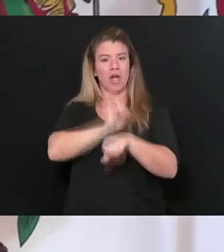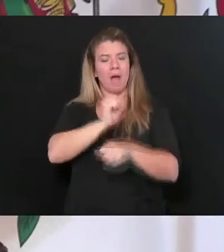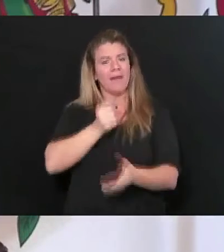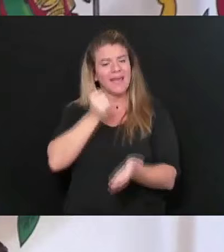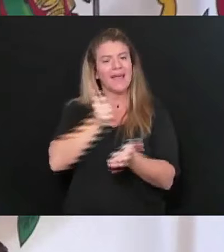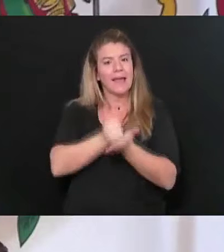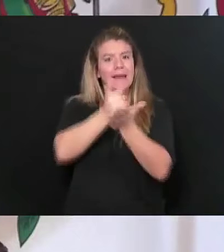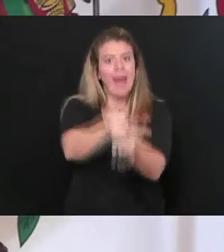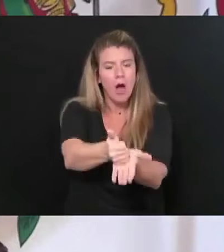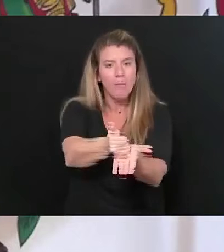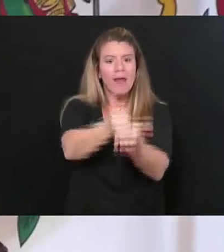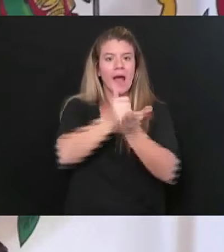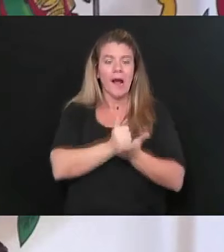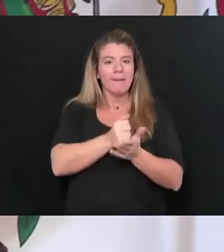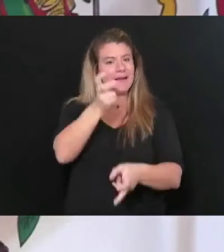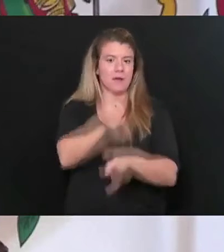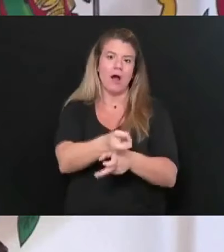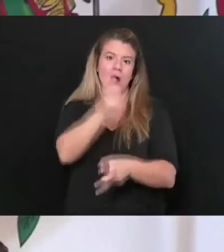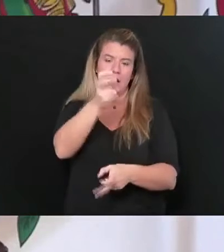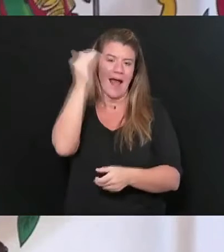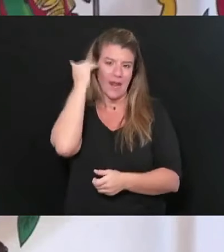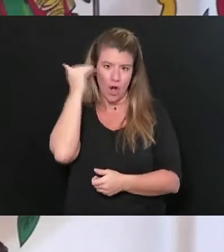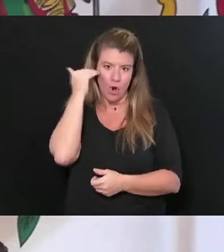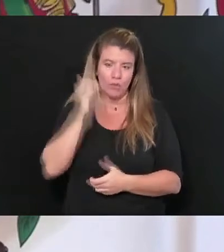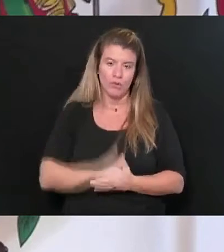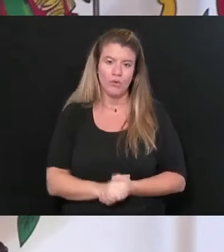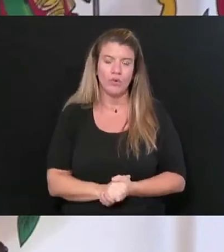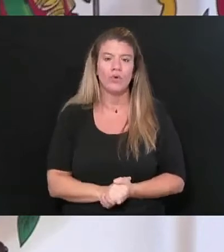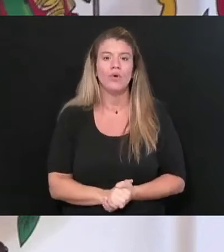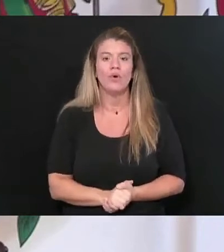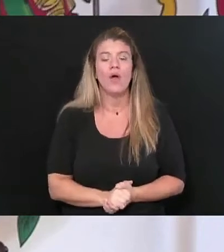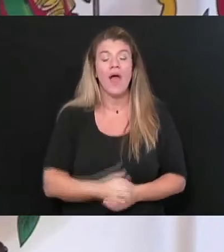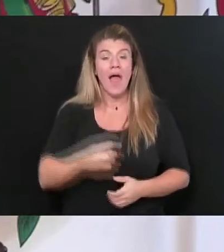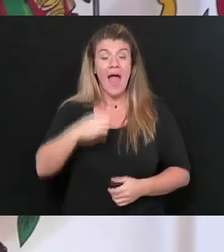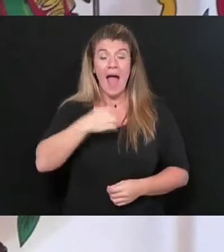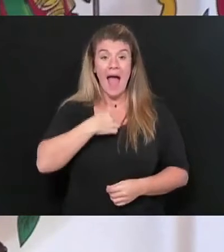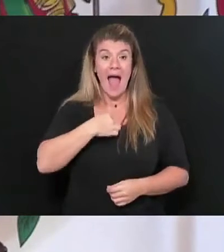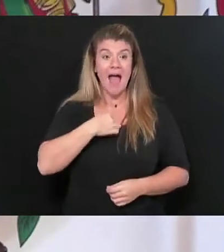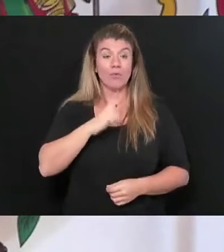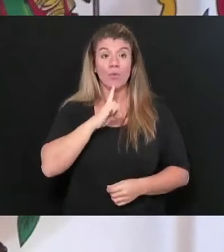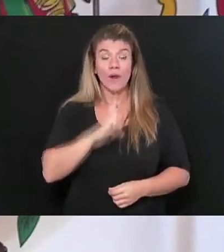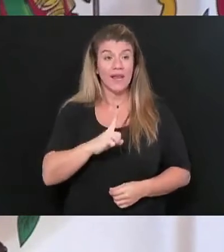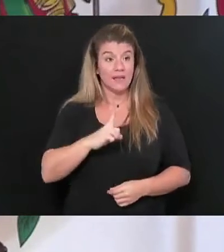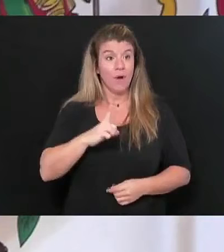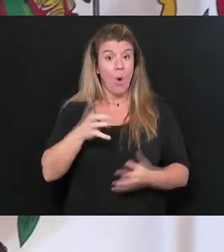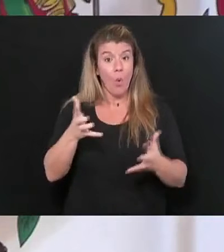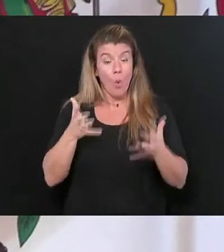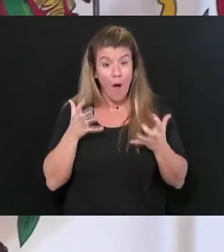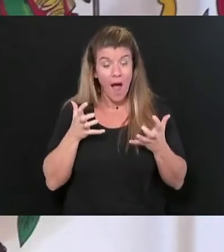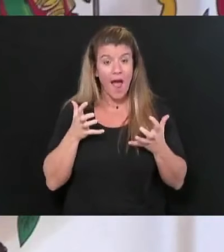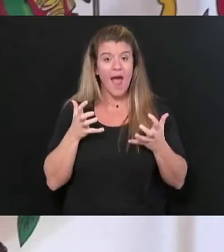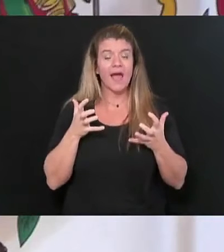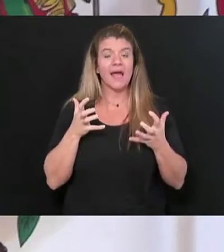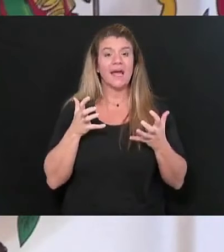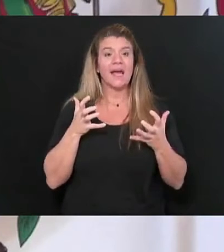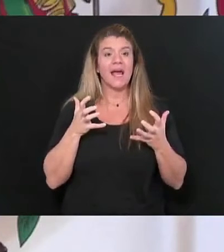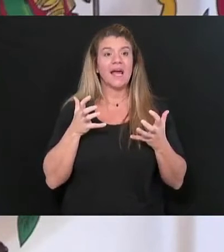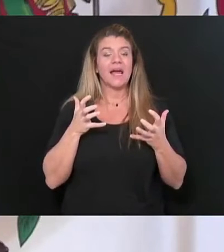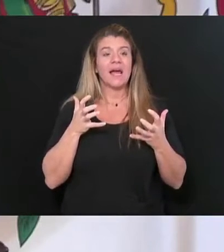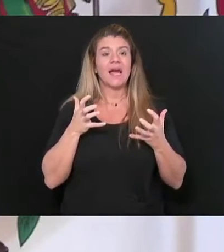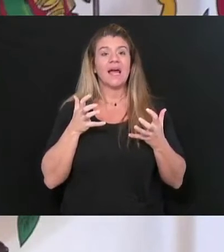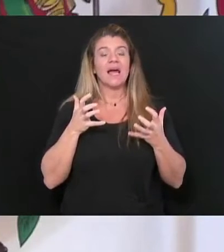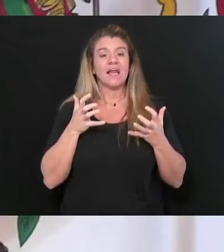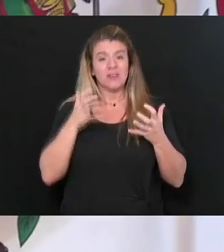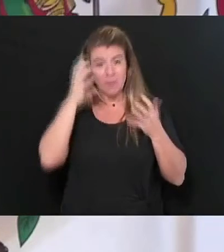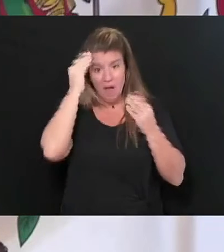being said, you know, I truly have tried to be serious and be absolutely reassuring